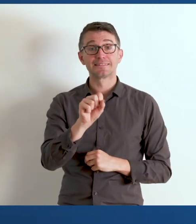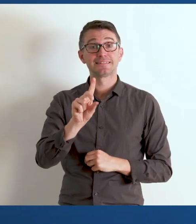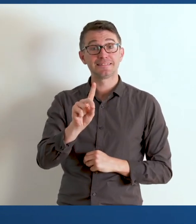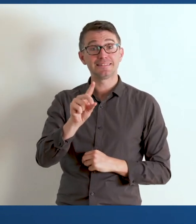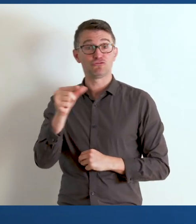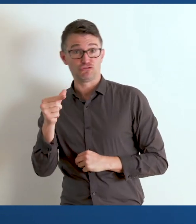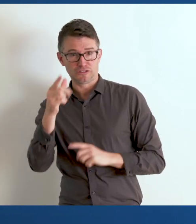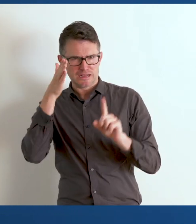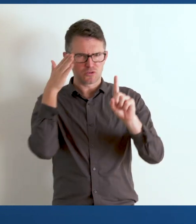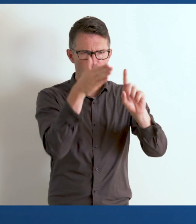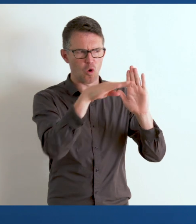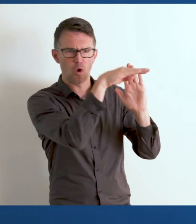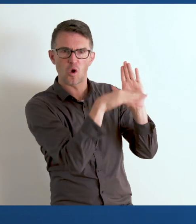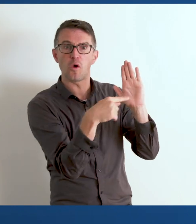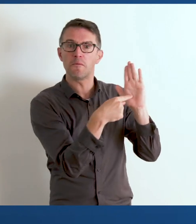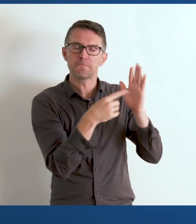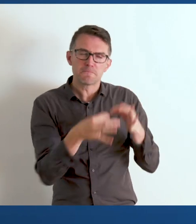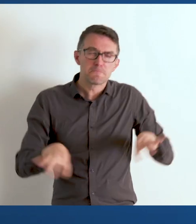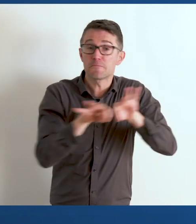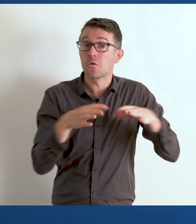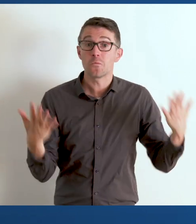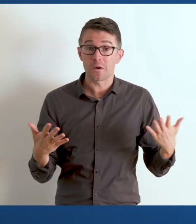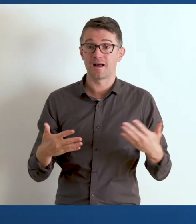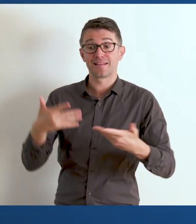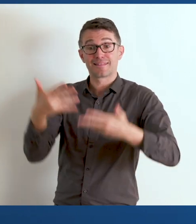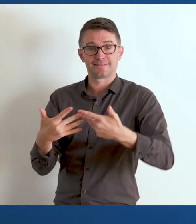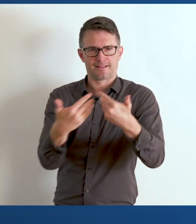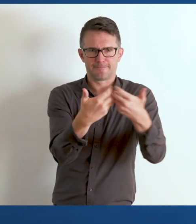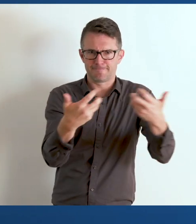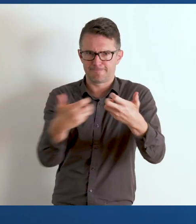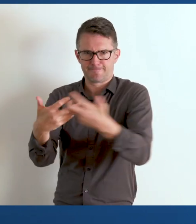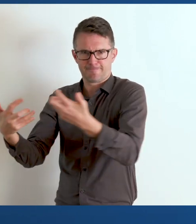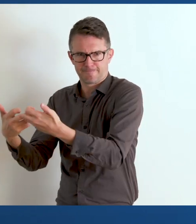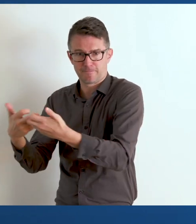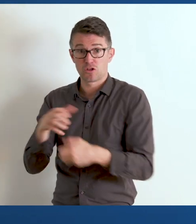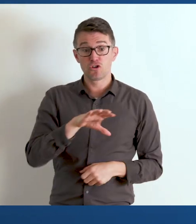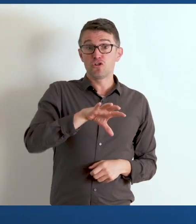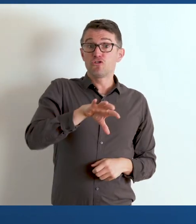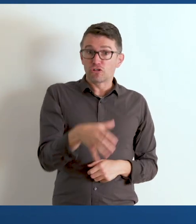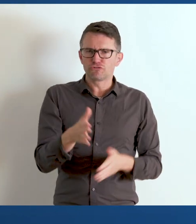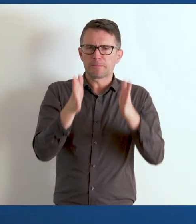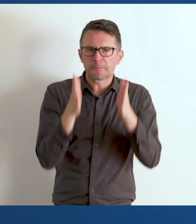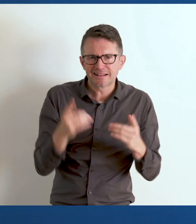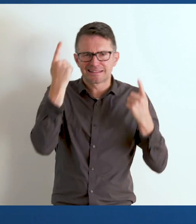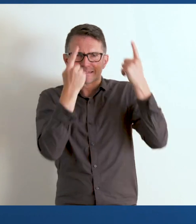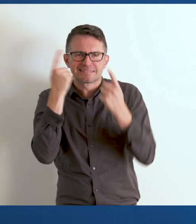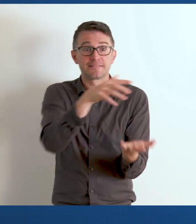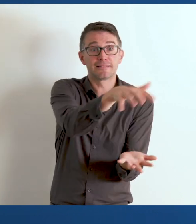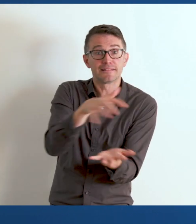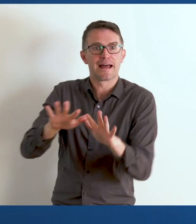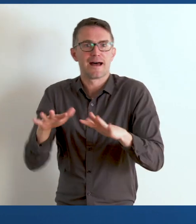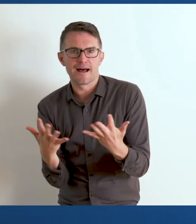clearly states that disaggregated data are needed and countries should collect data that will allow them to report